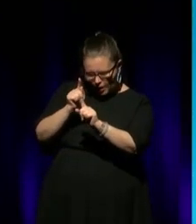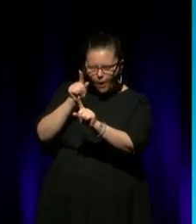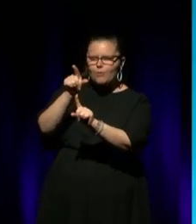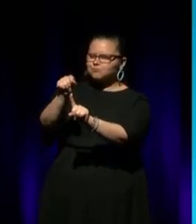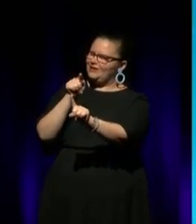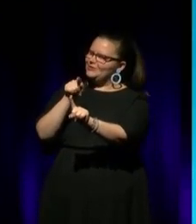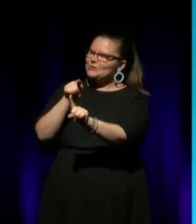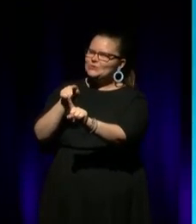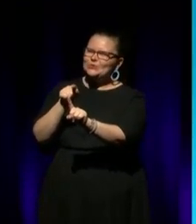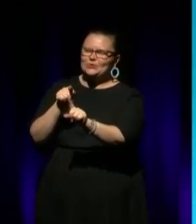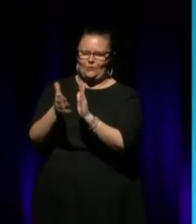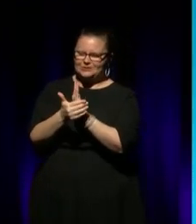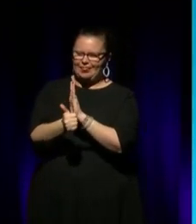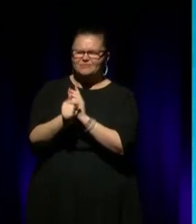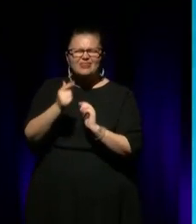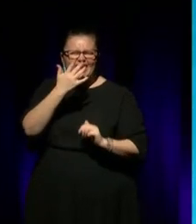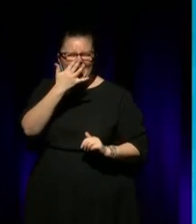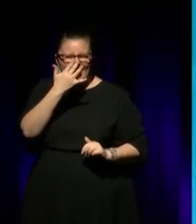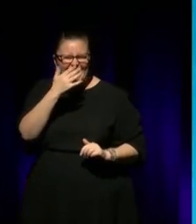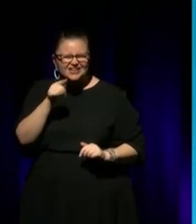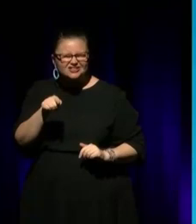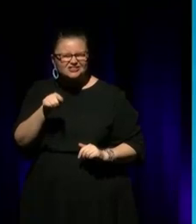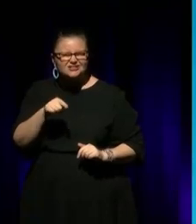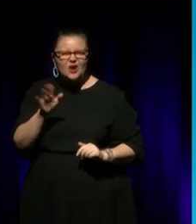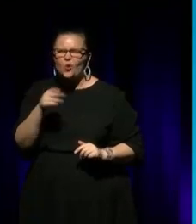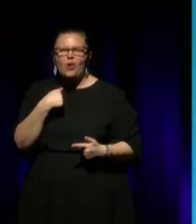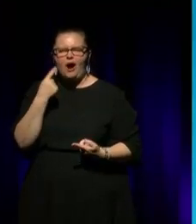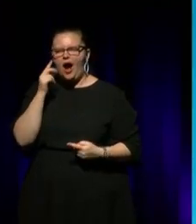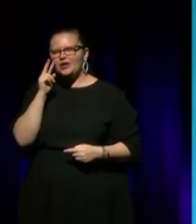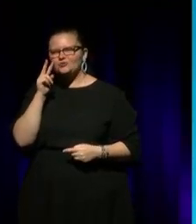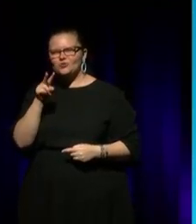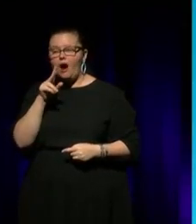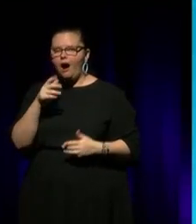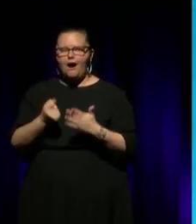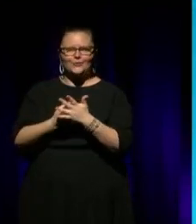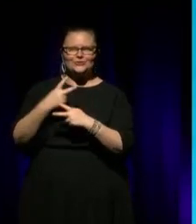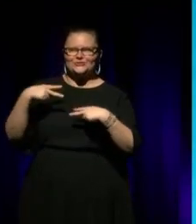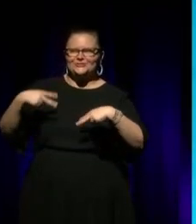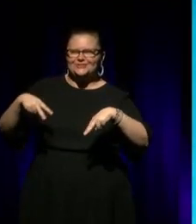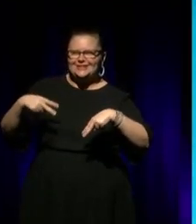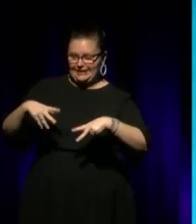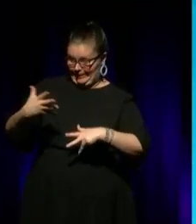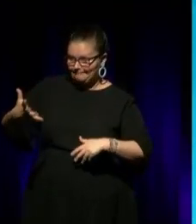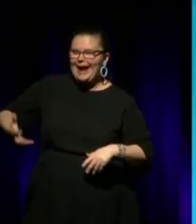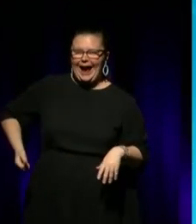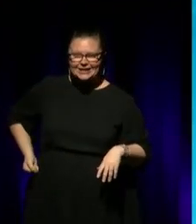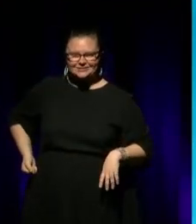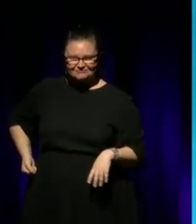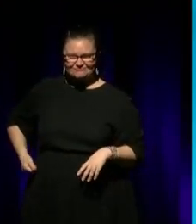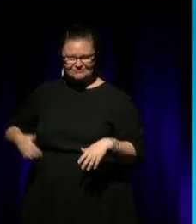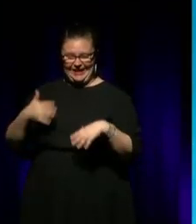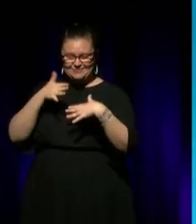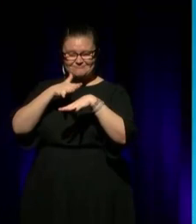and your talents very early. I think at that age though, just, you know, all I saw was having the opportunity to dance in a commercial company, a mainstream